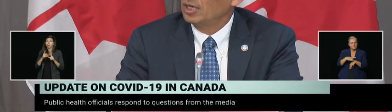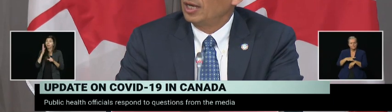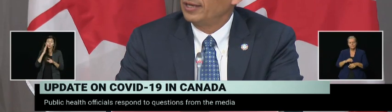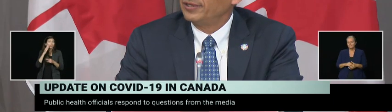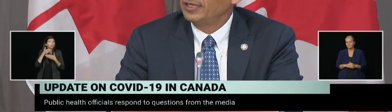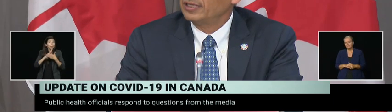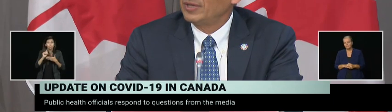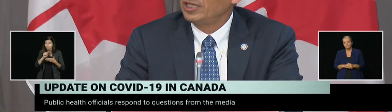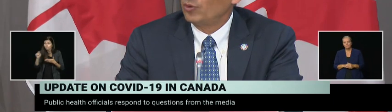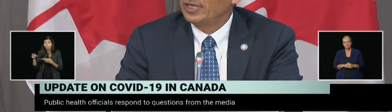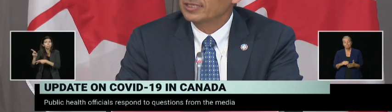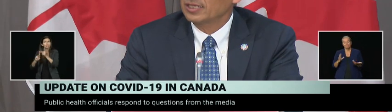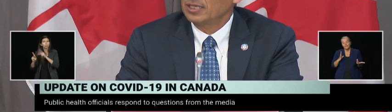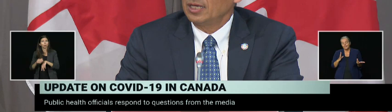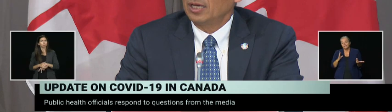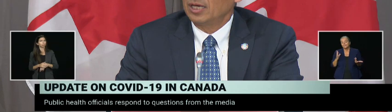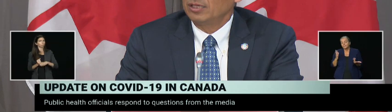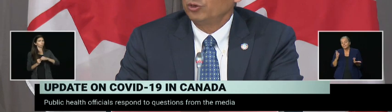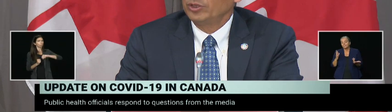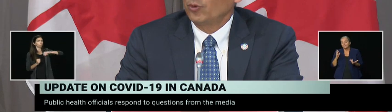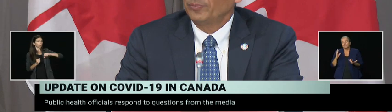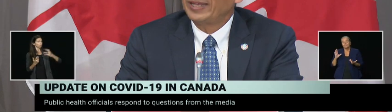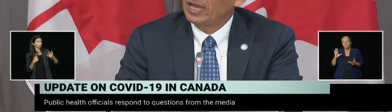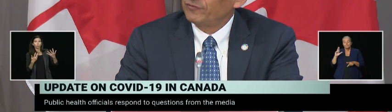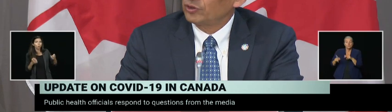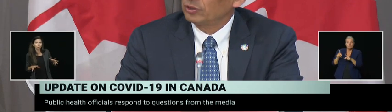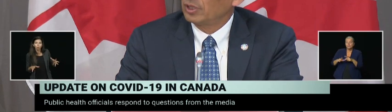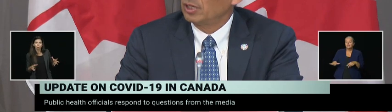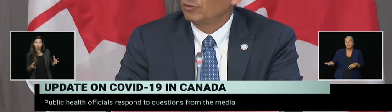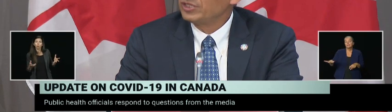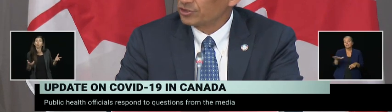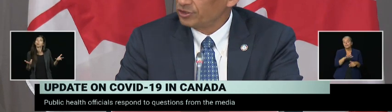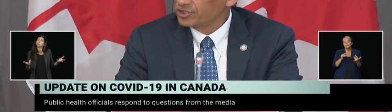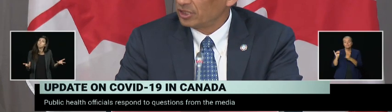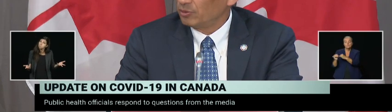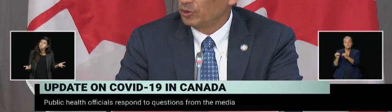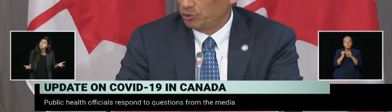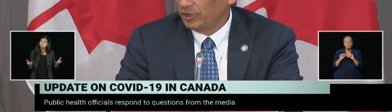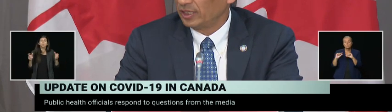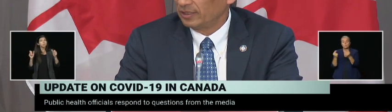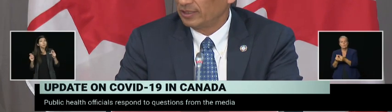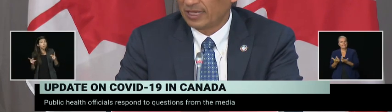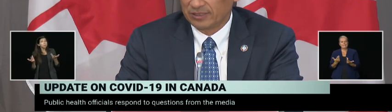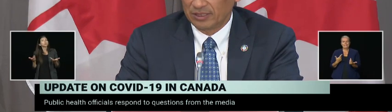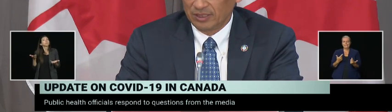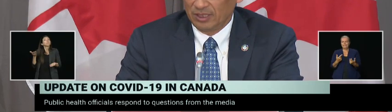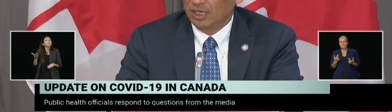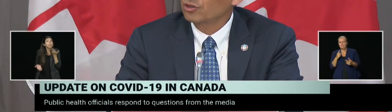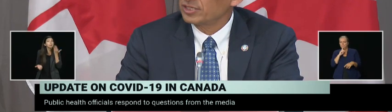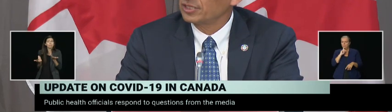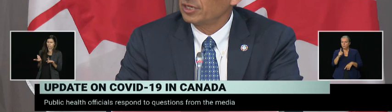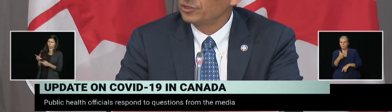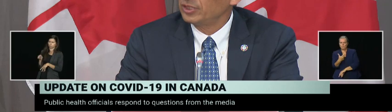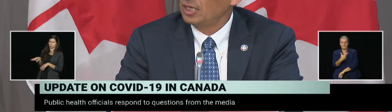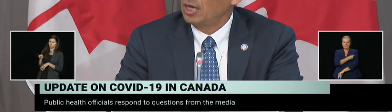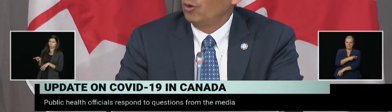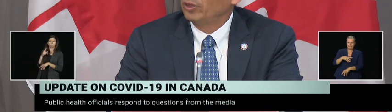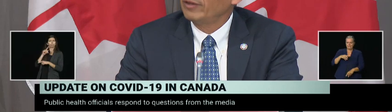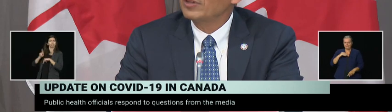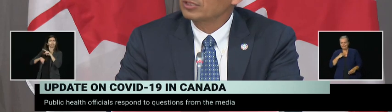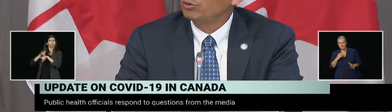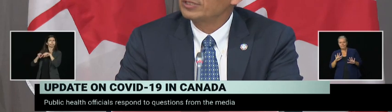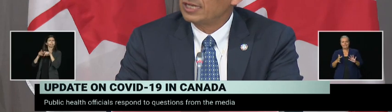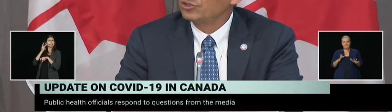so I think in many ways, doing more behavioral research, we're doing that across the country,